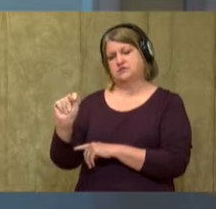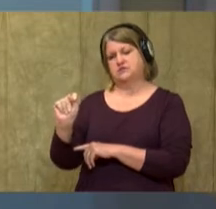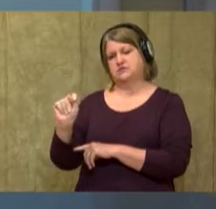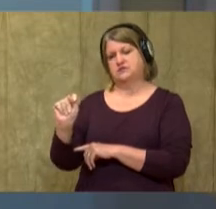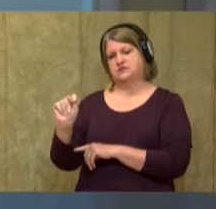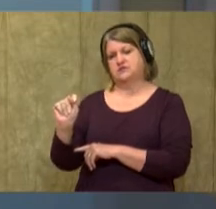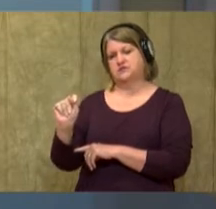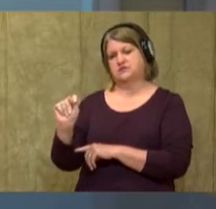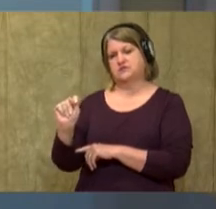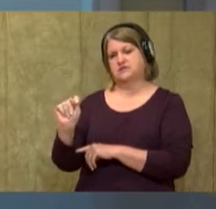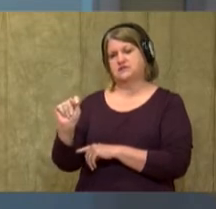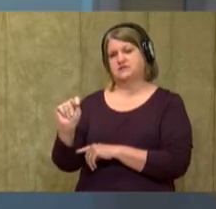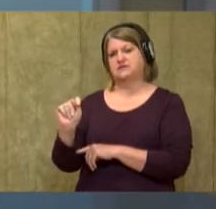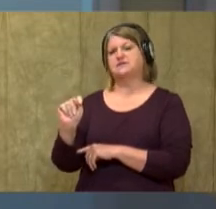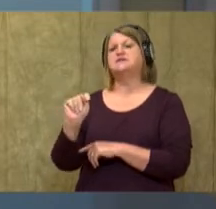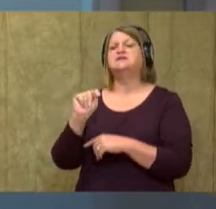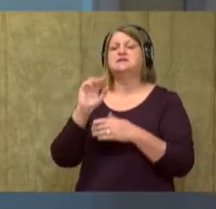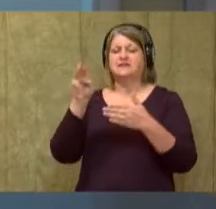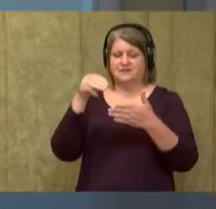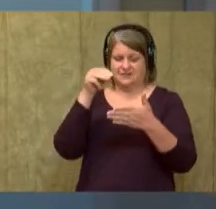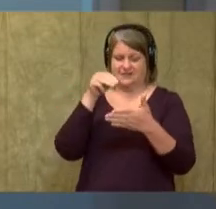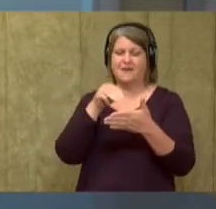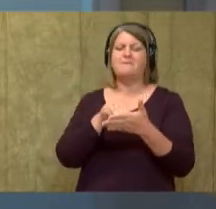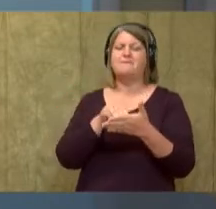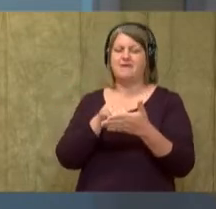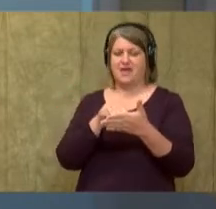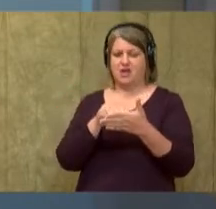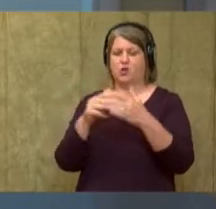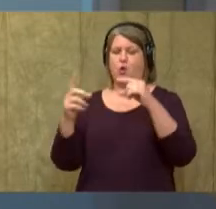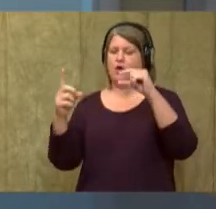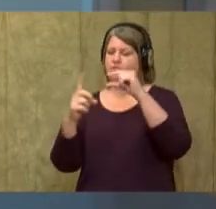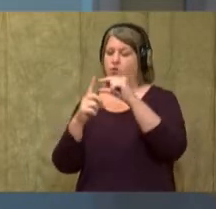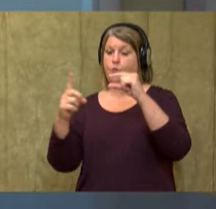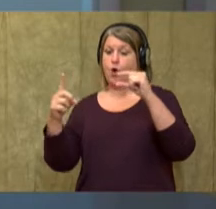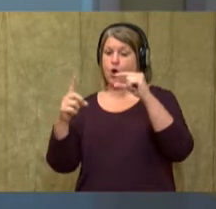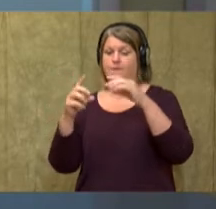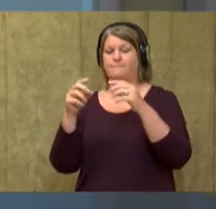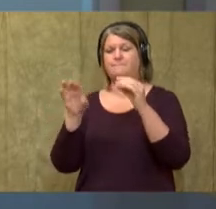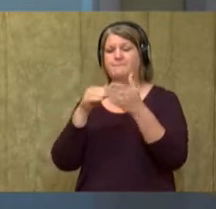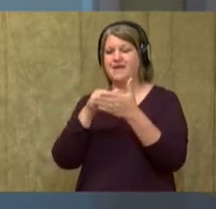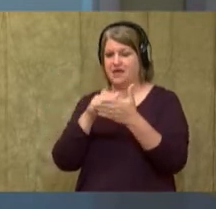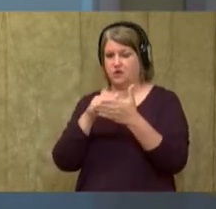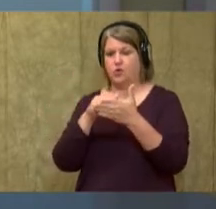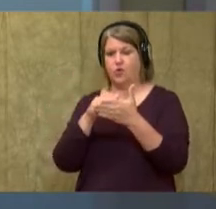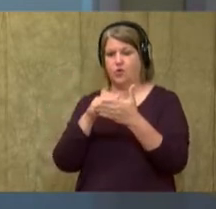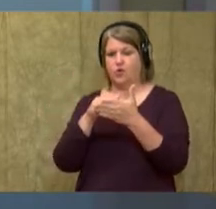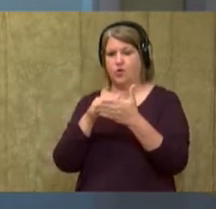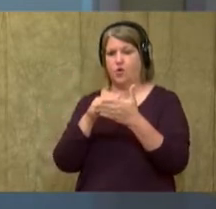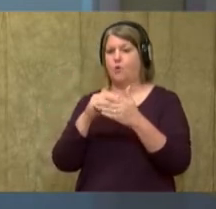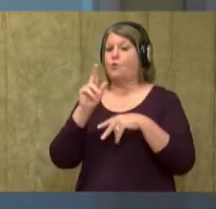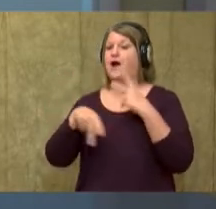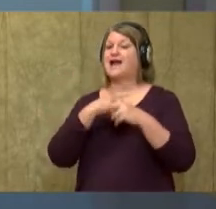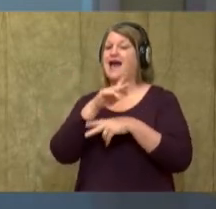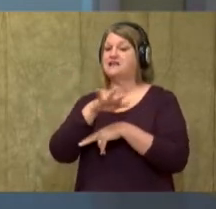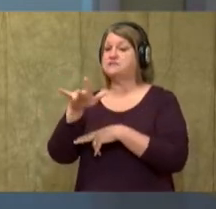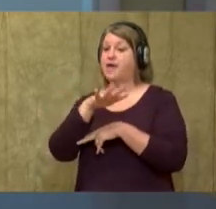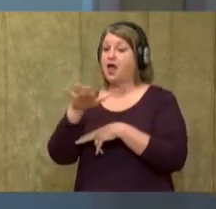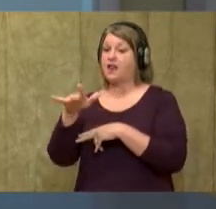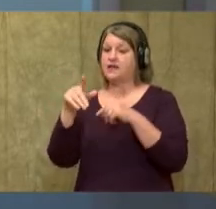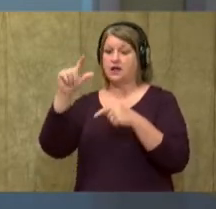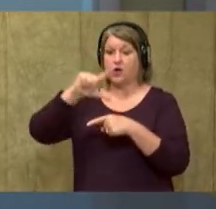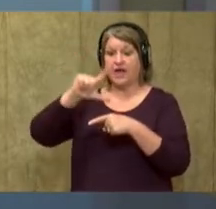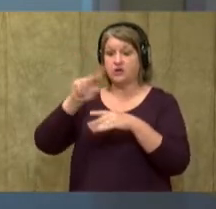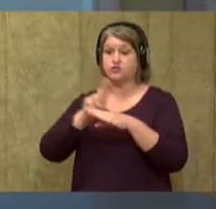Where do you hear it? That's right. It's in the middle. It's not at the end. So, what sound spelling are we going to use? E That's right.